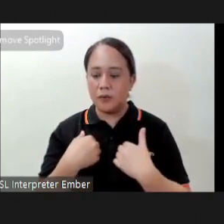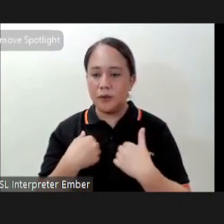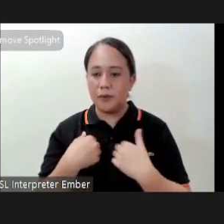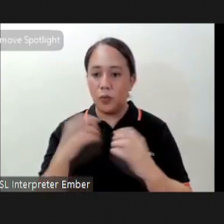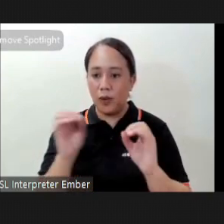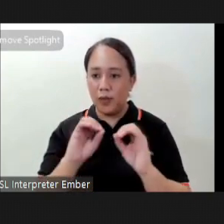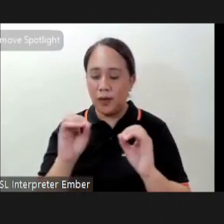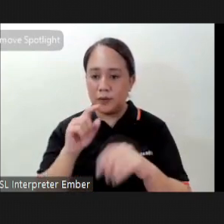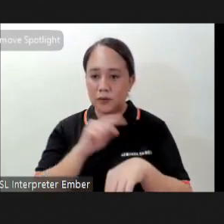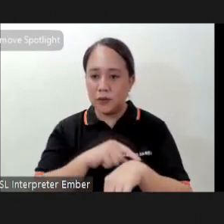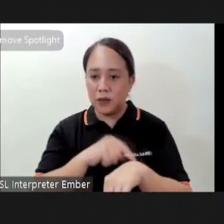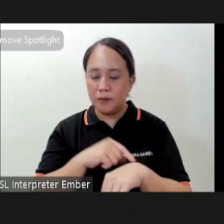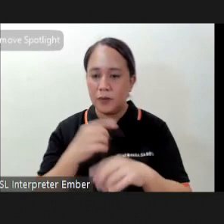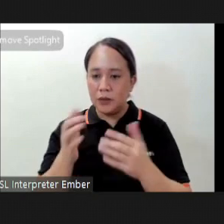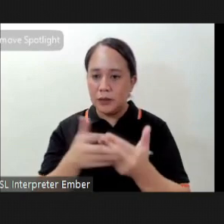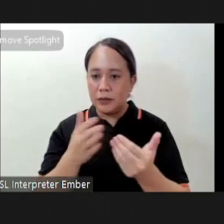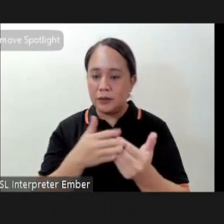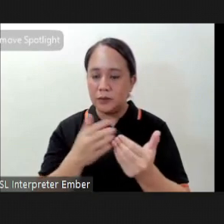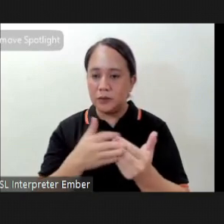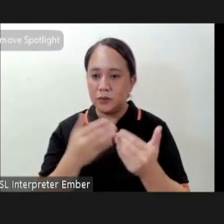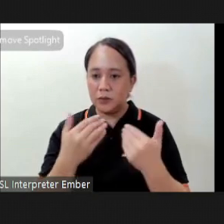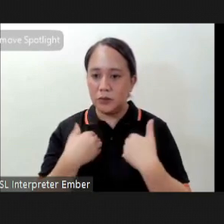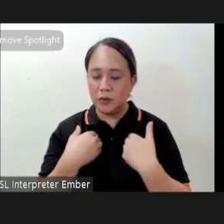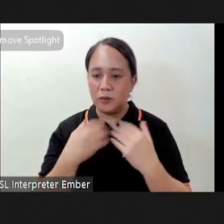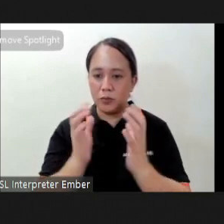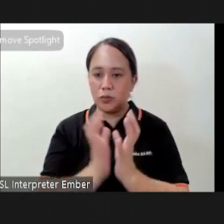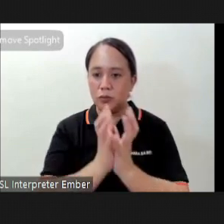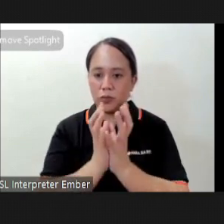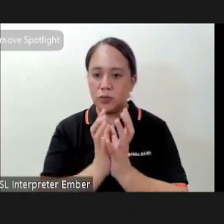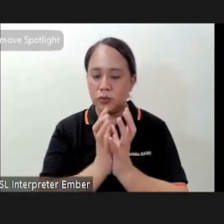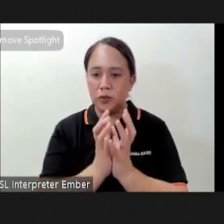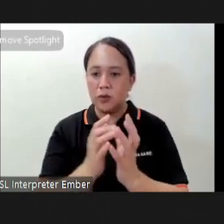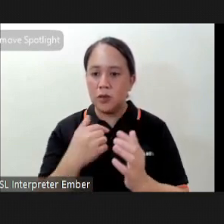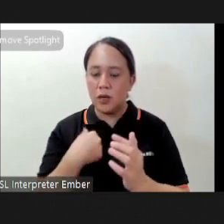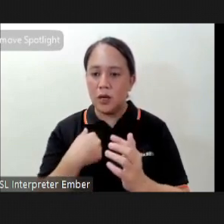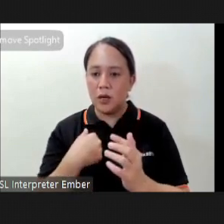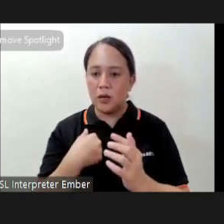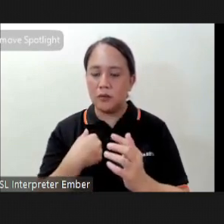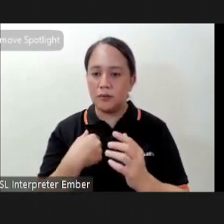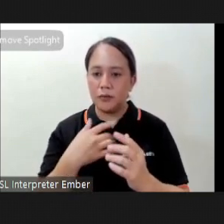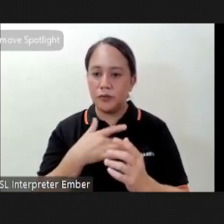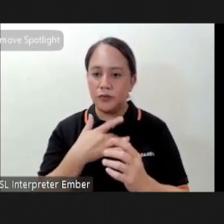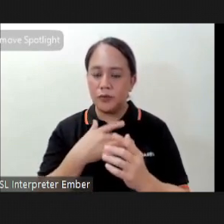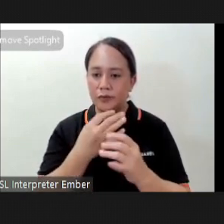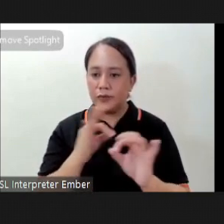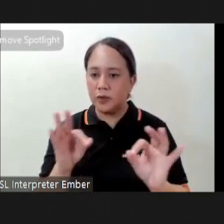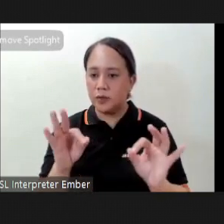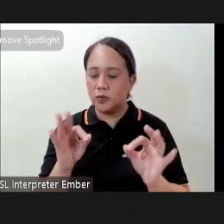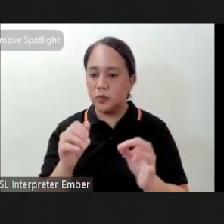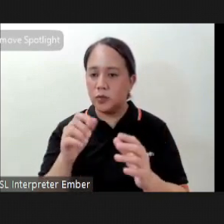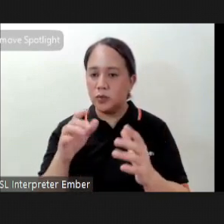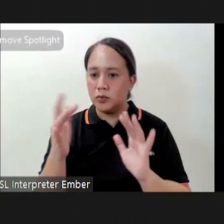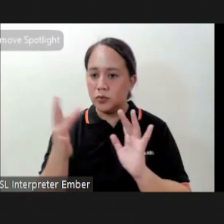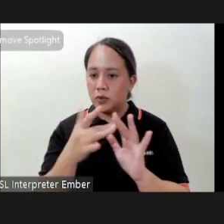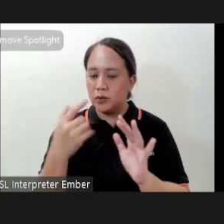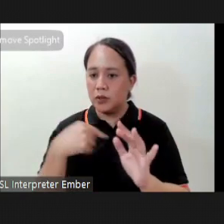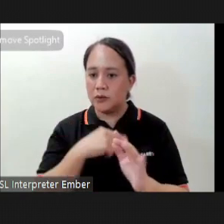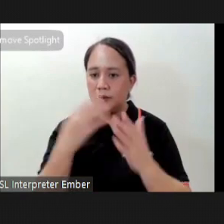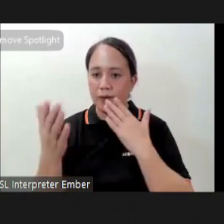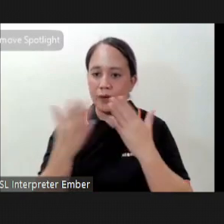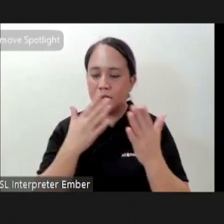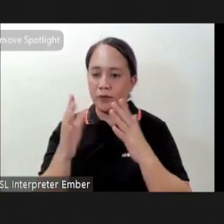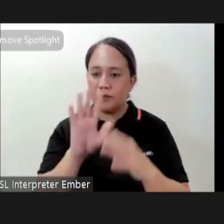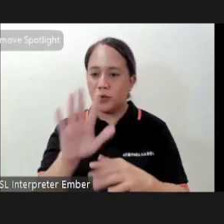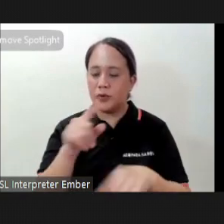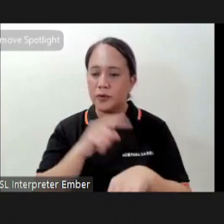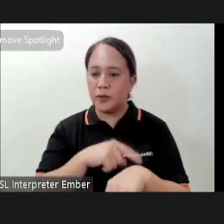time it is very easy reach us in a different community so please feel free to contact us for now thank you very much for your